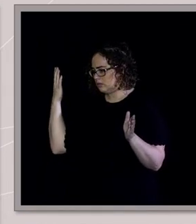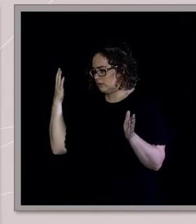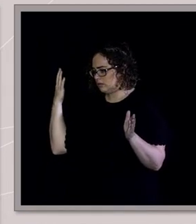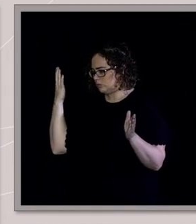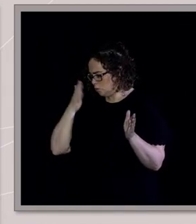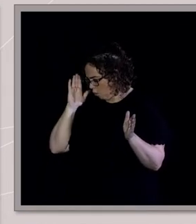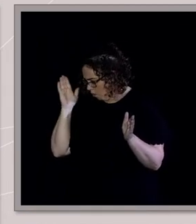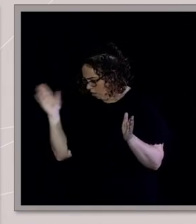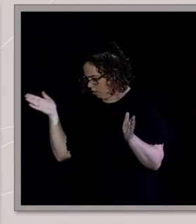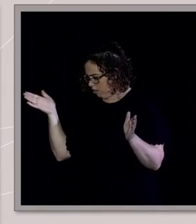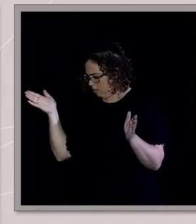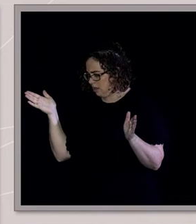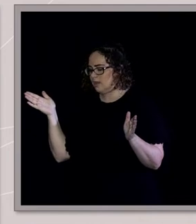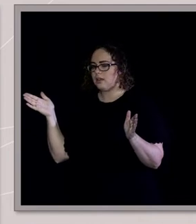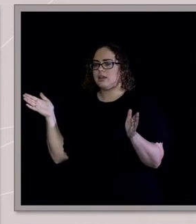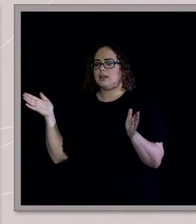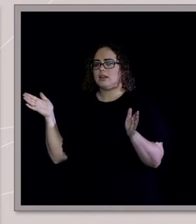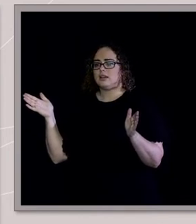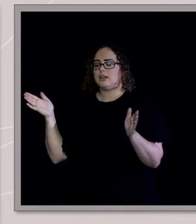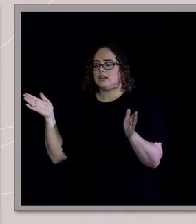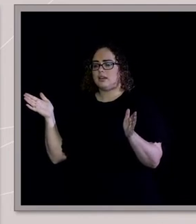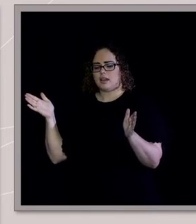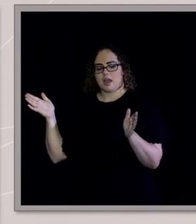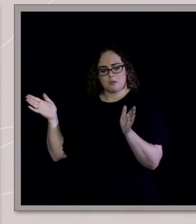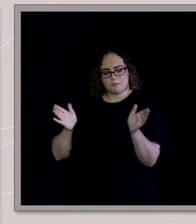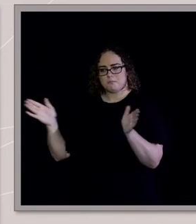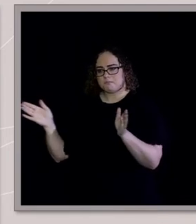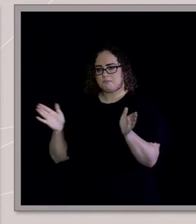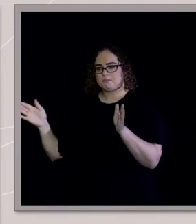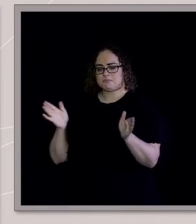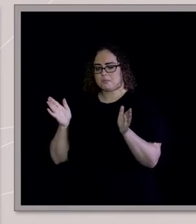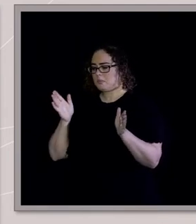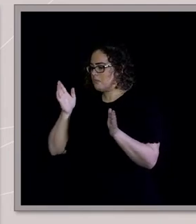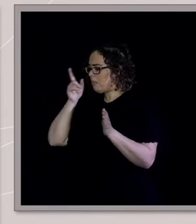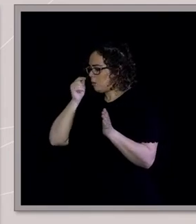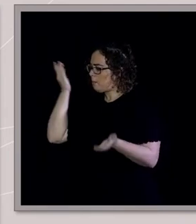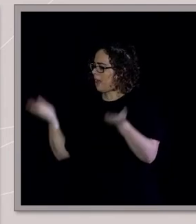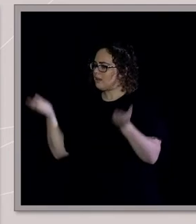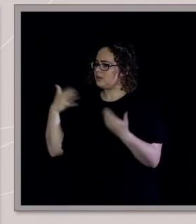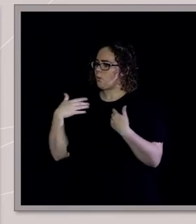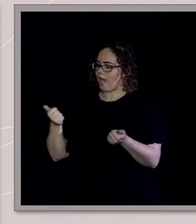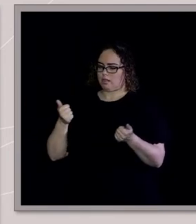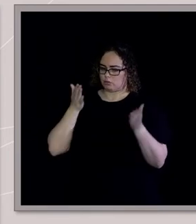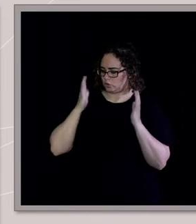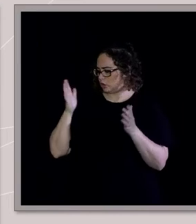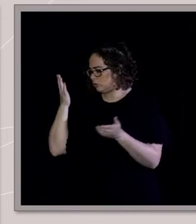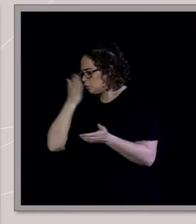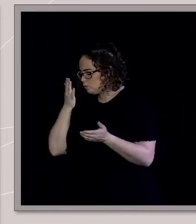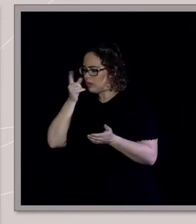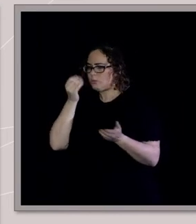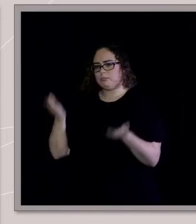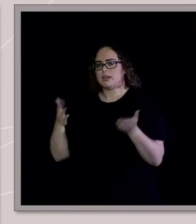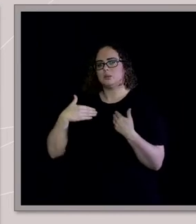but relatively honest about who I was at school and lived a full, full life where it got harder for me